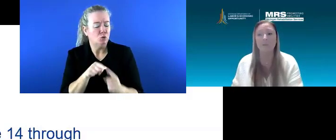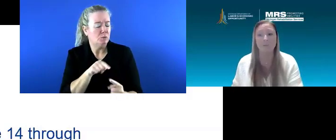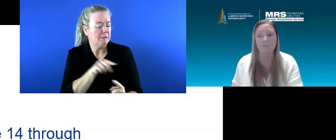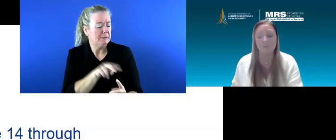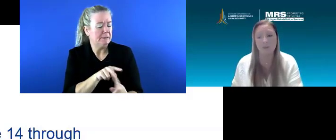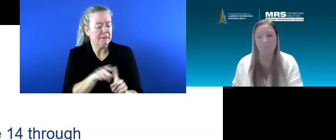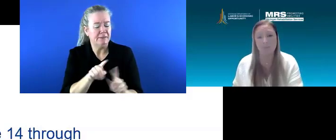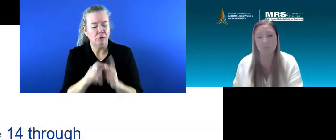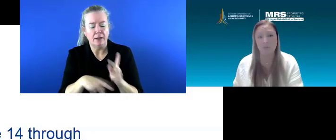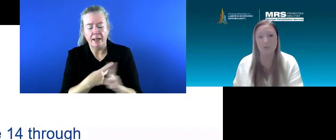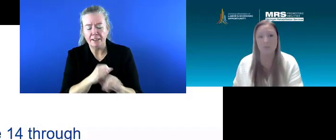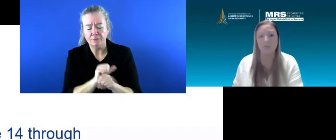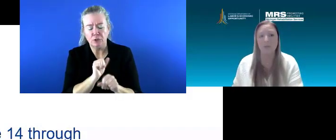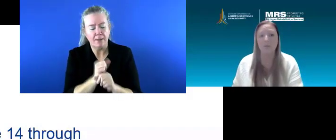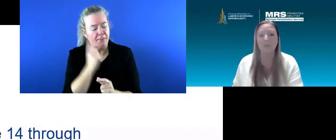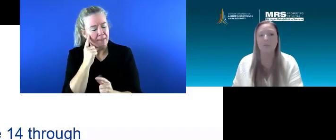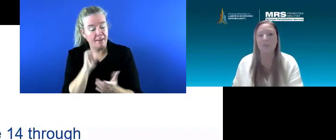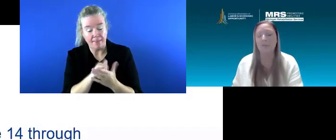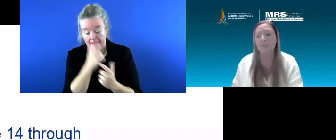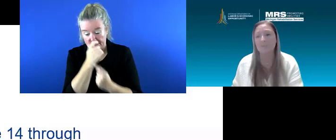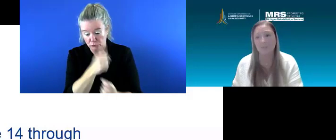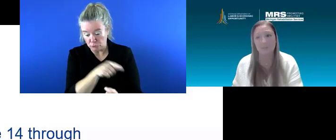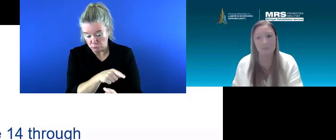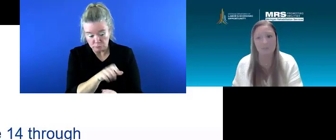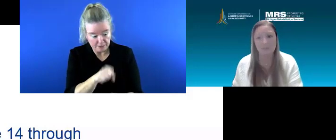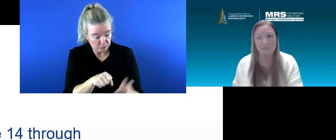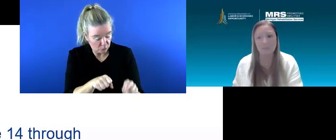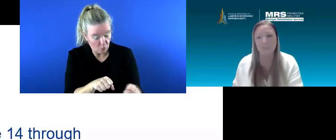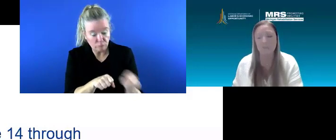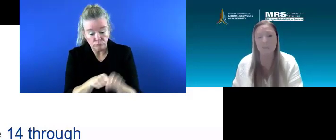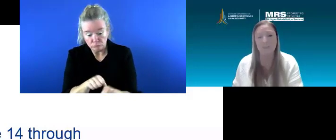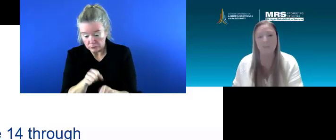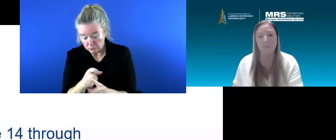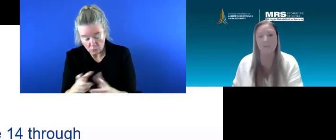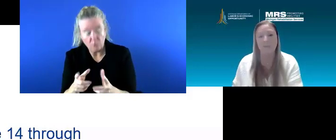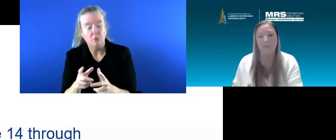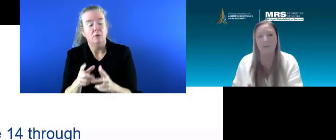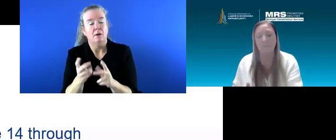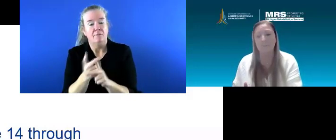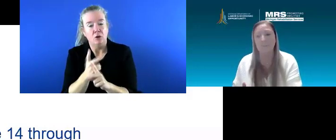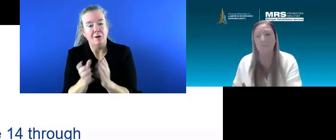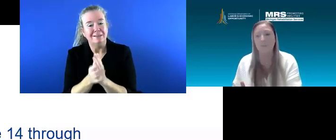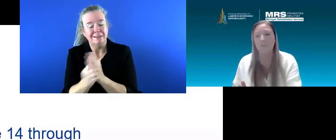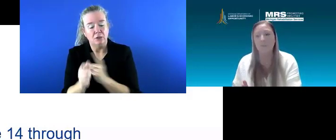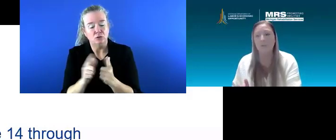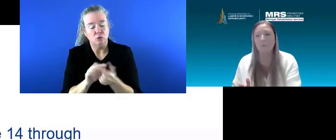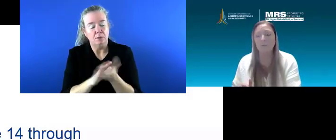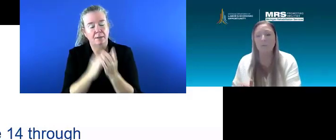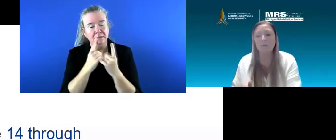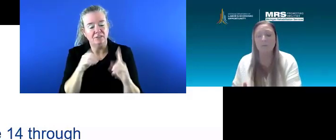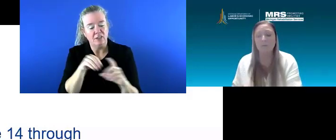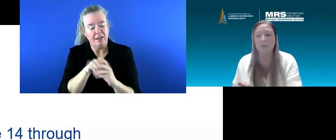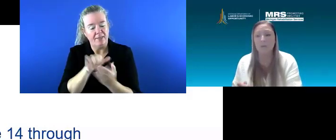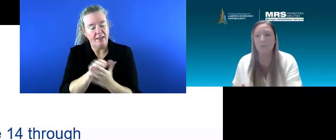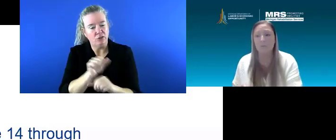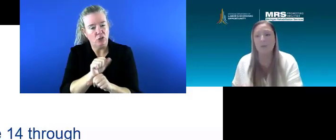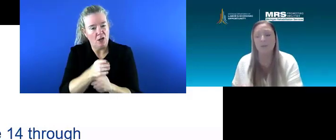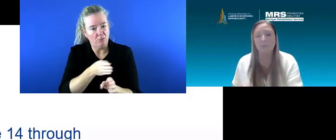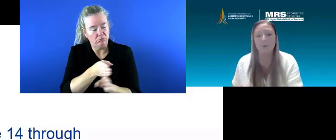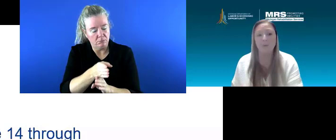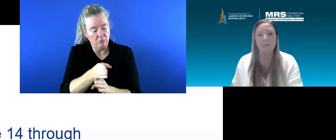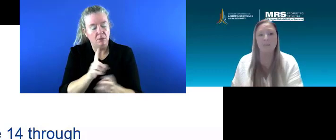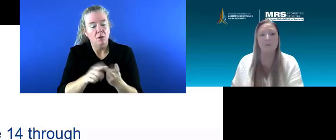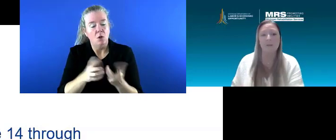considering those job interests, looking at the skills to be successful in that. We can also look at